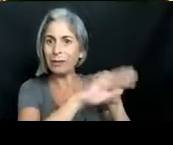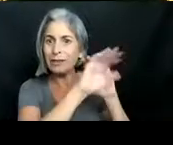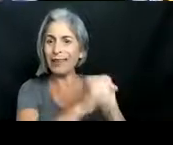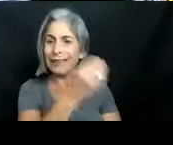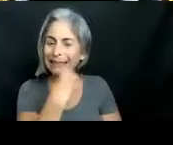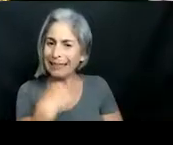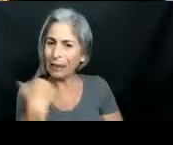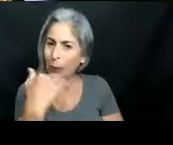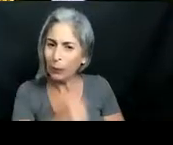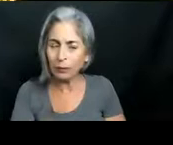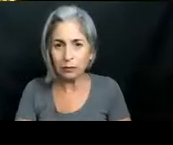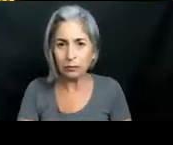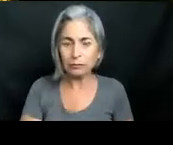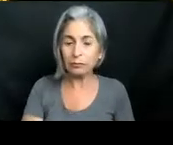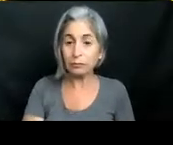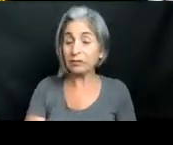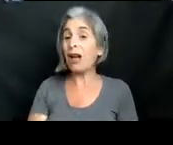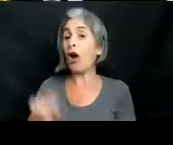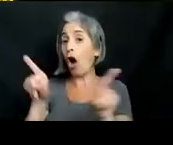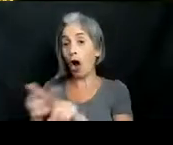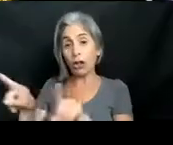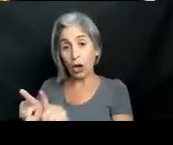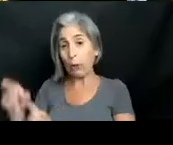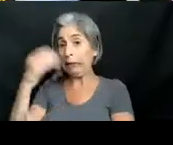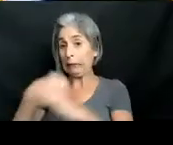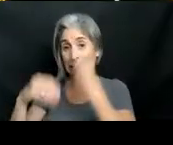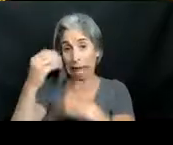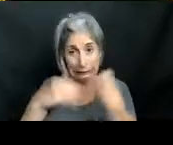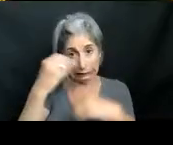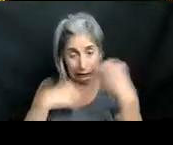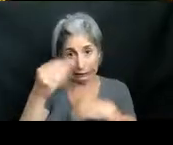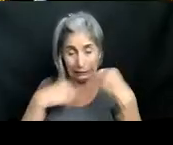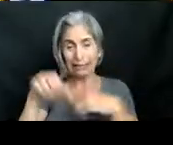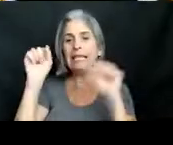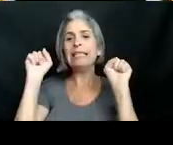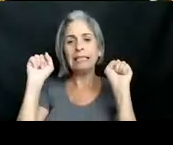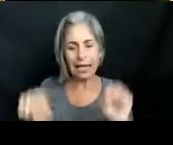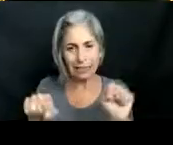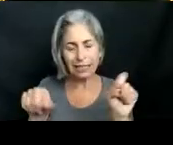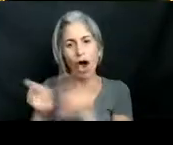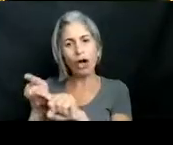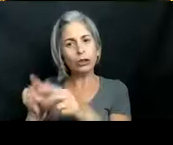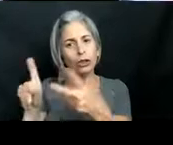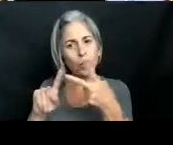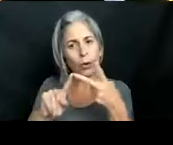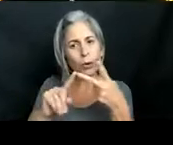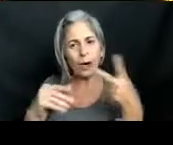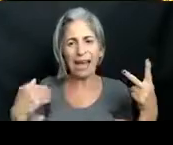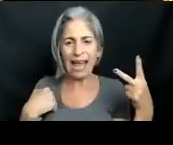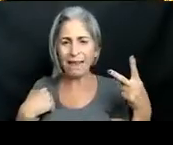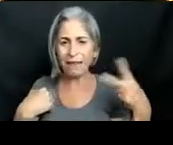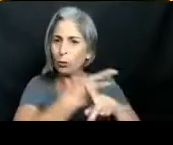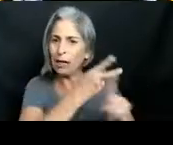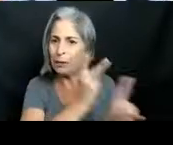um besides just eating everything and eating quickly and eating all the different species they also have uh reproduction